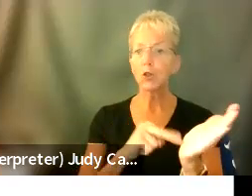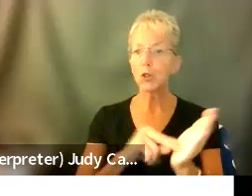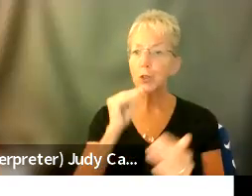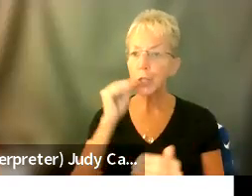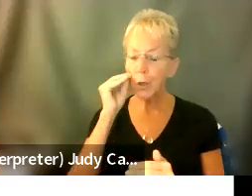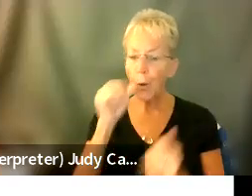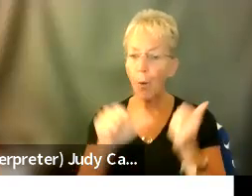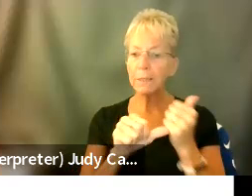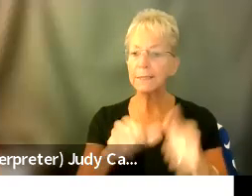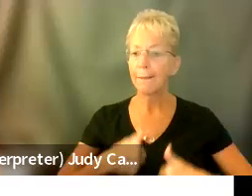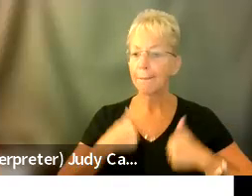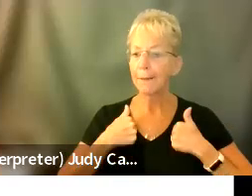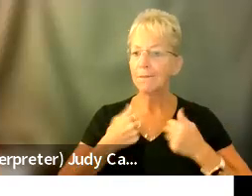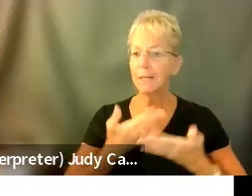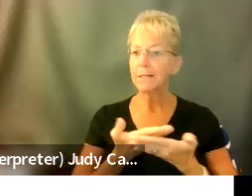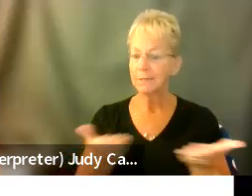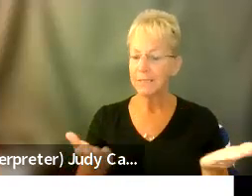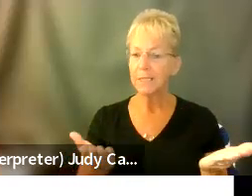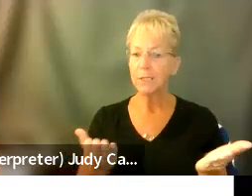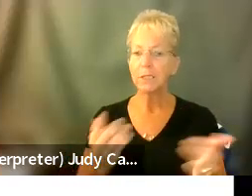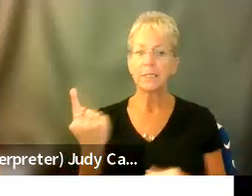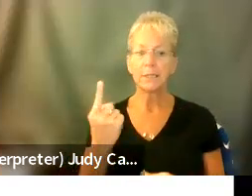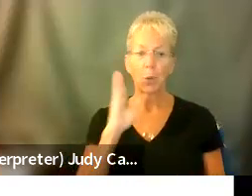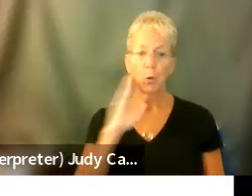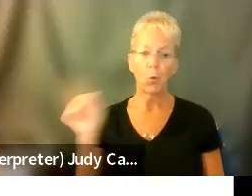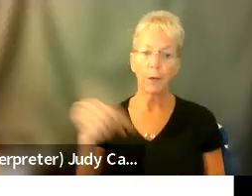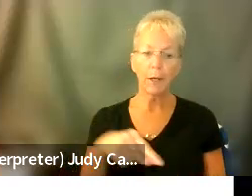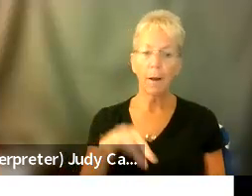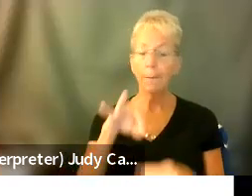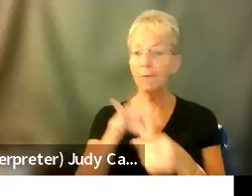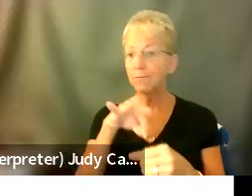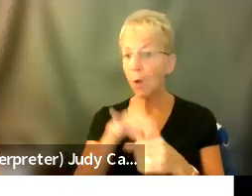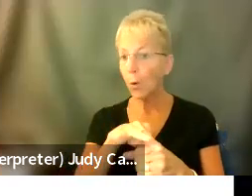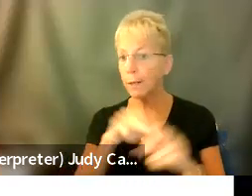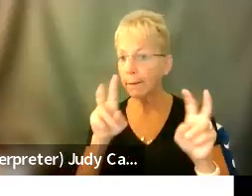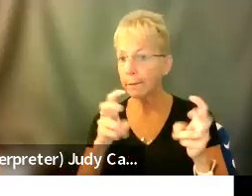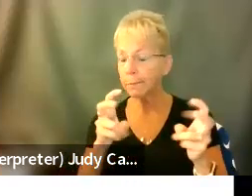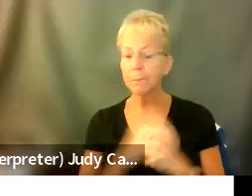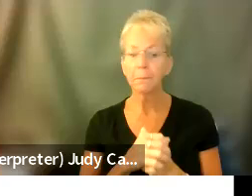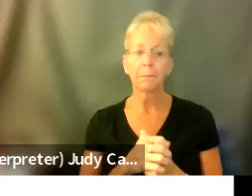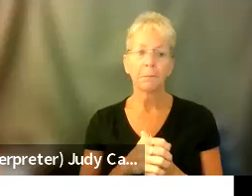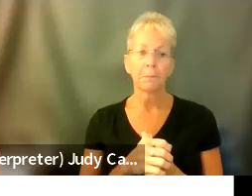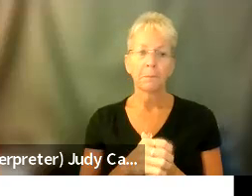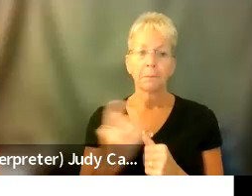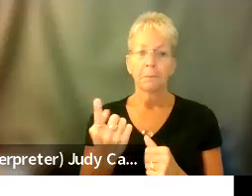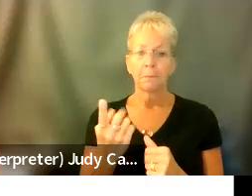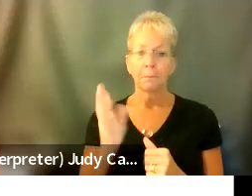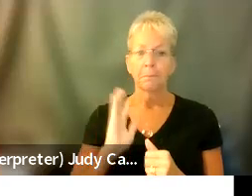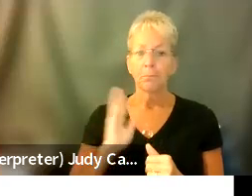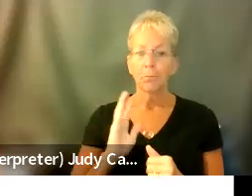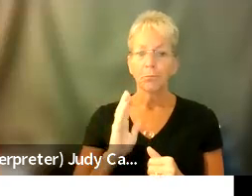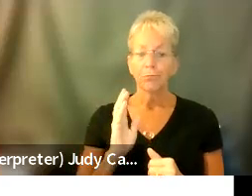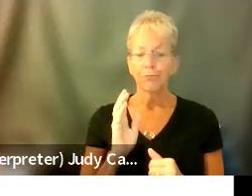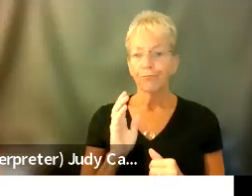living facilities. We're going to have someone come on about voting. We've had pain